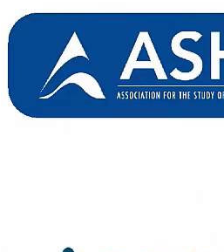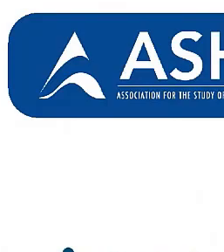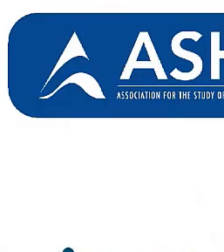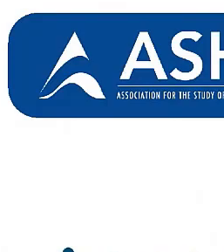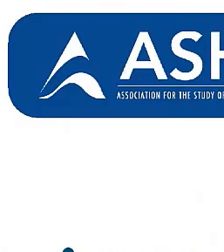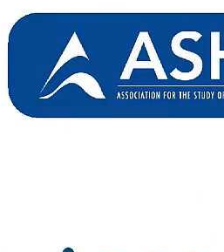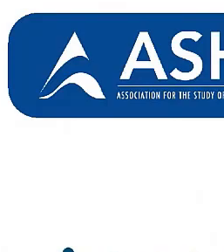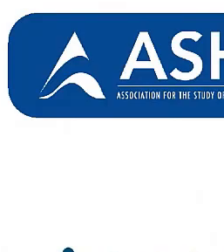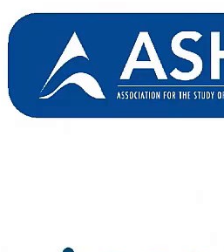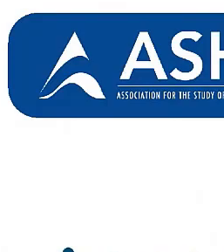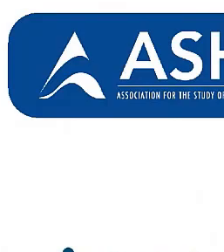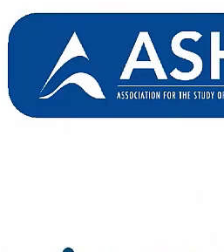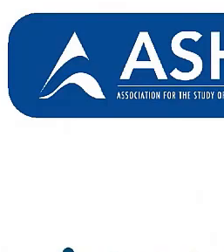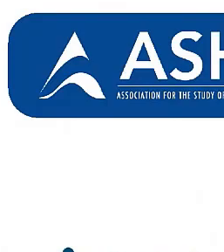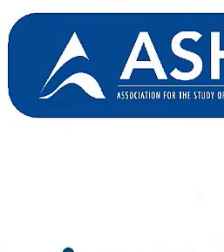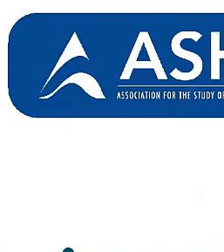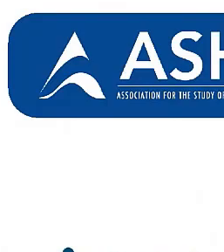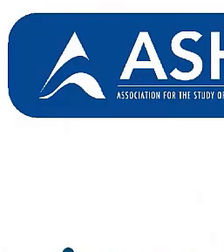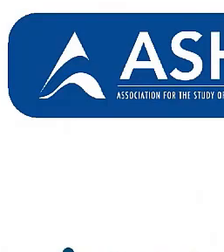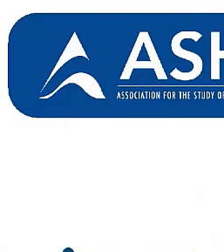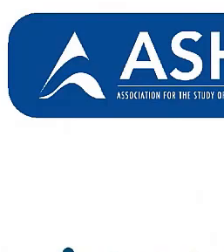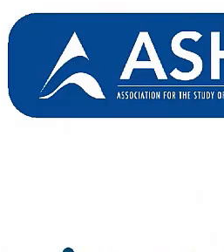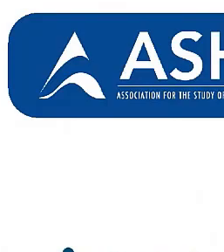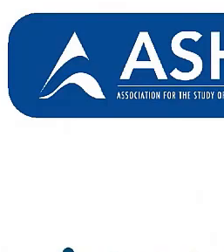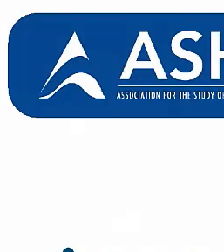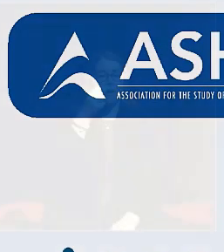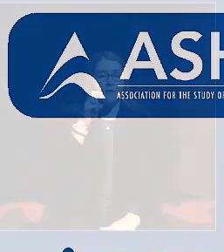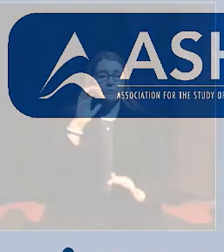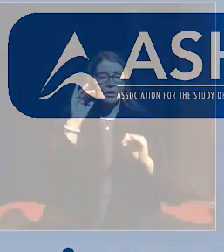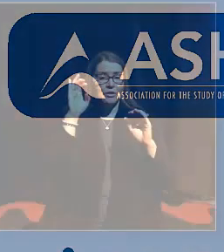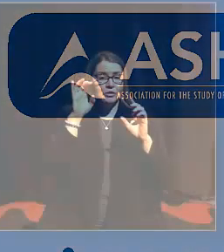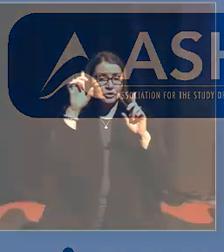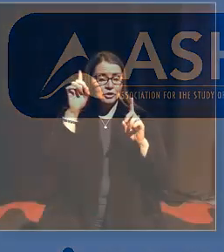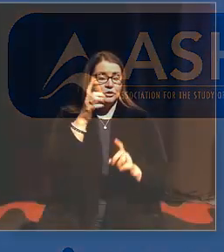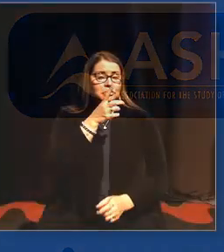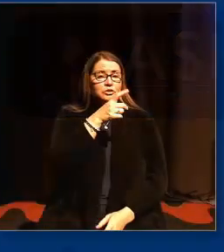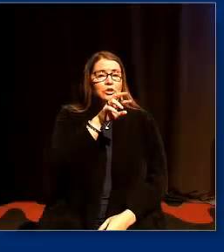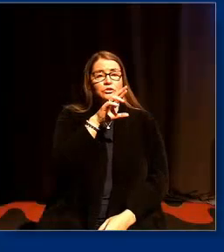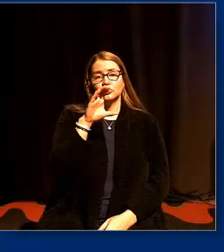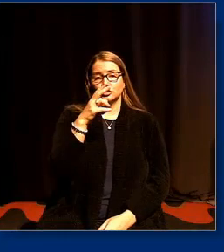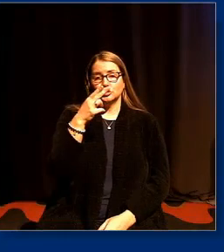ash council on international higher education dr. Christina Yao